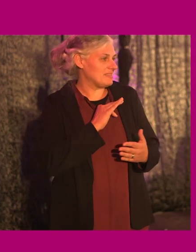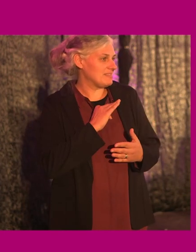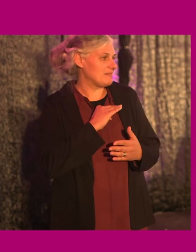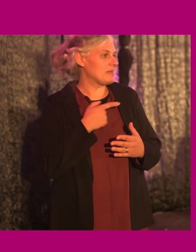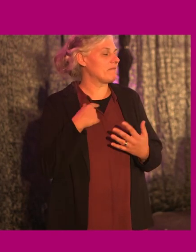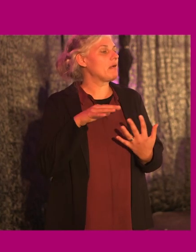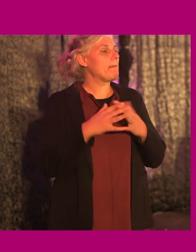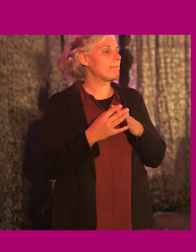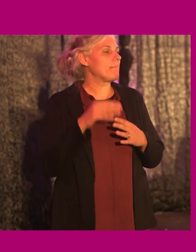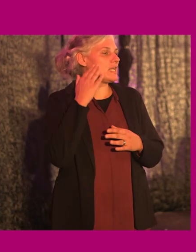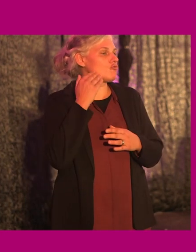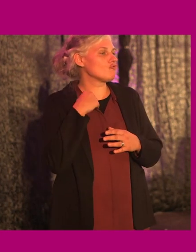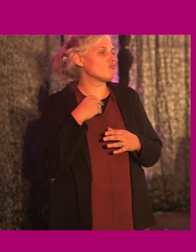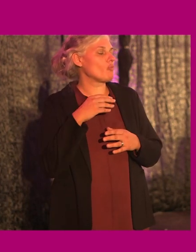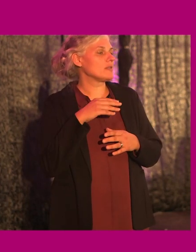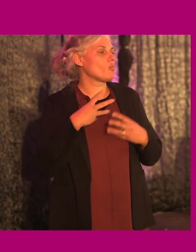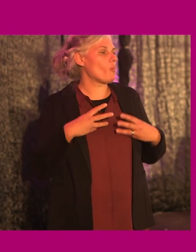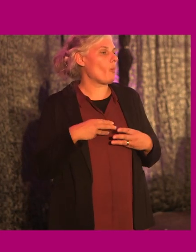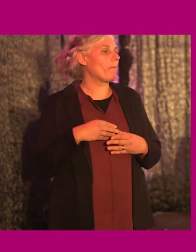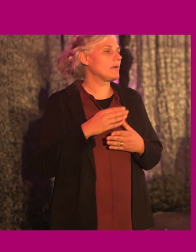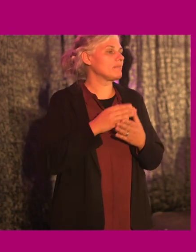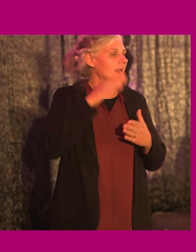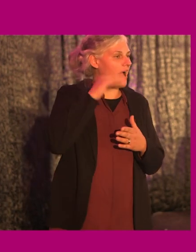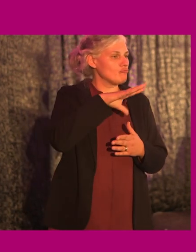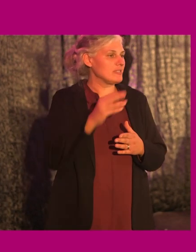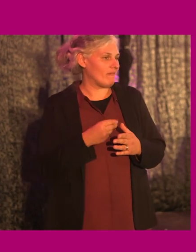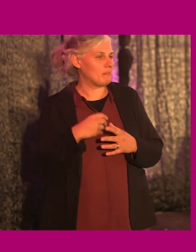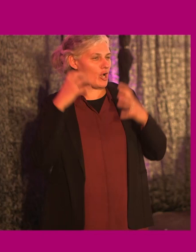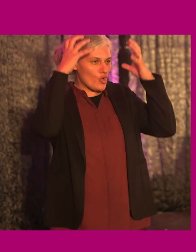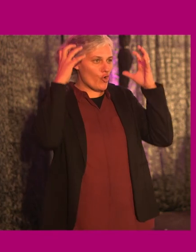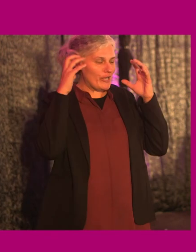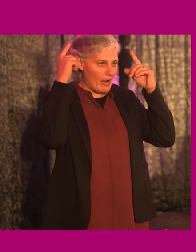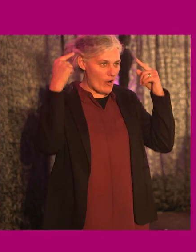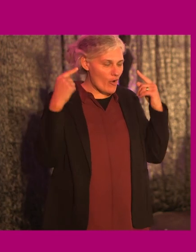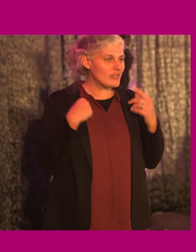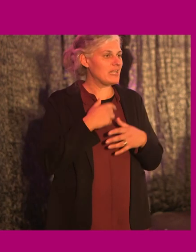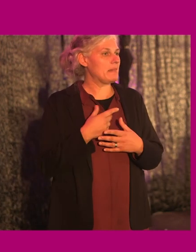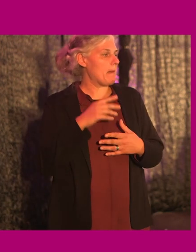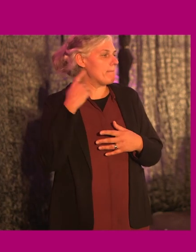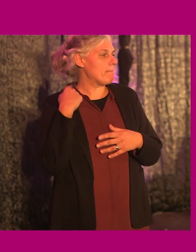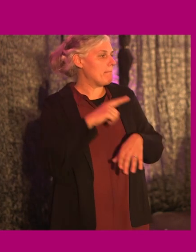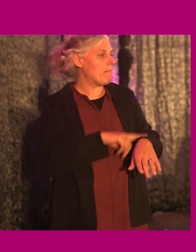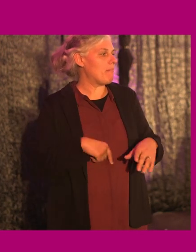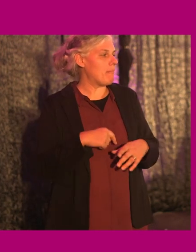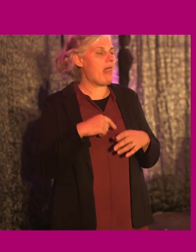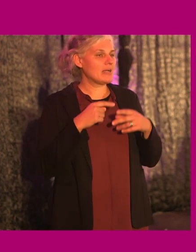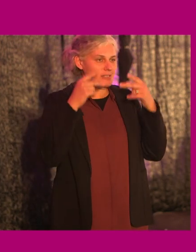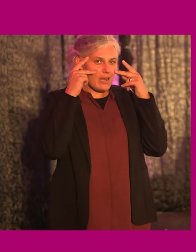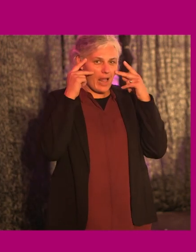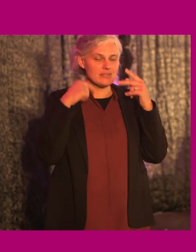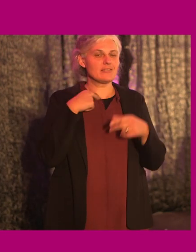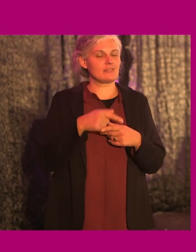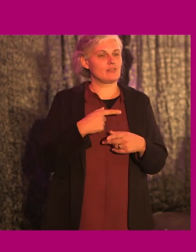mixed race woman, half Irish, half Nigerian, short curly hair. And where I've got black glasses, wearing a black